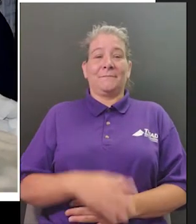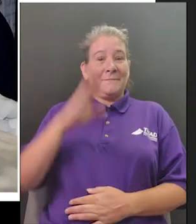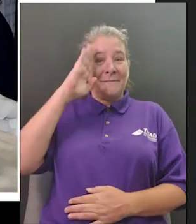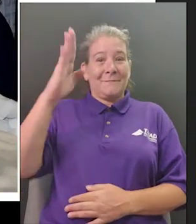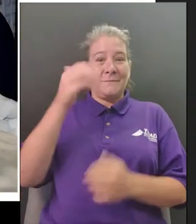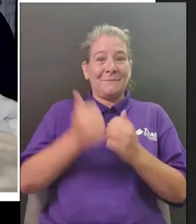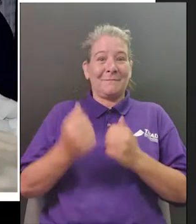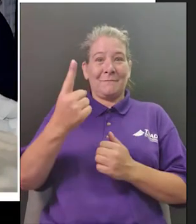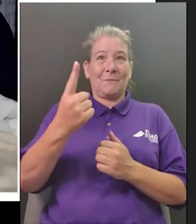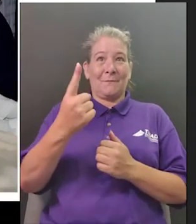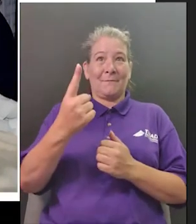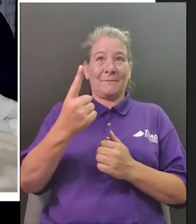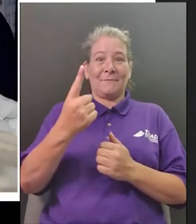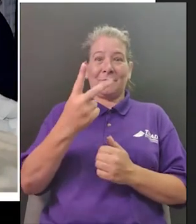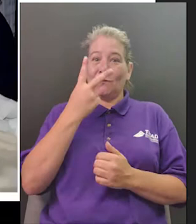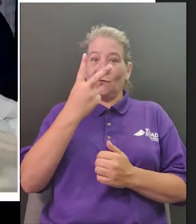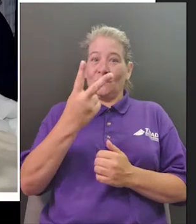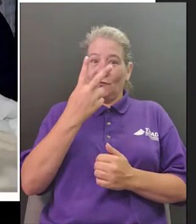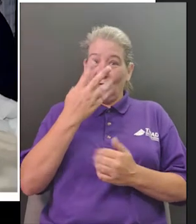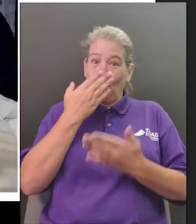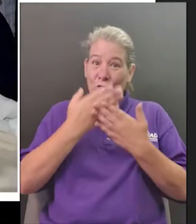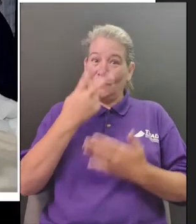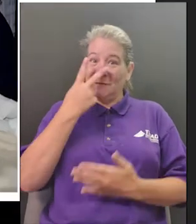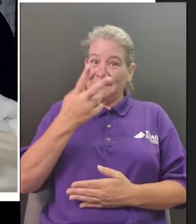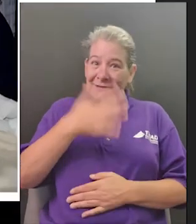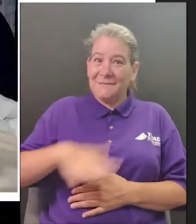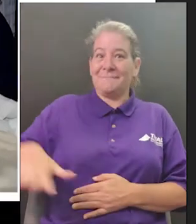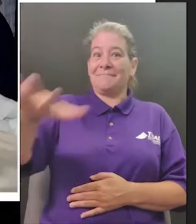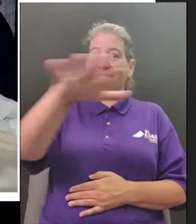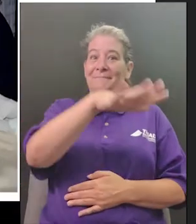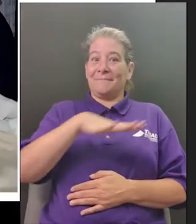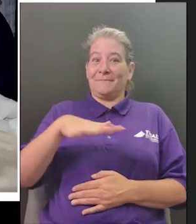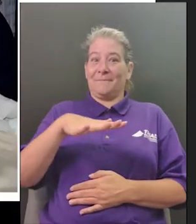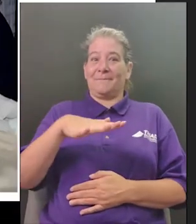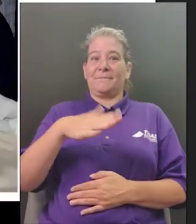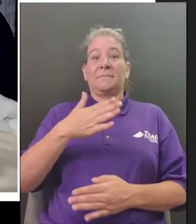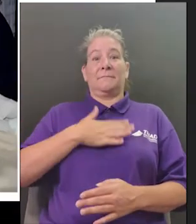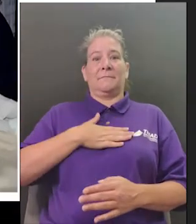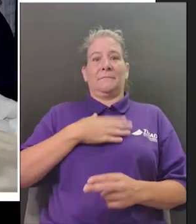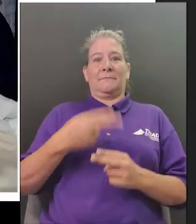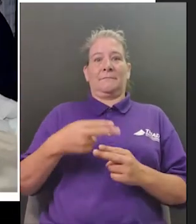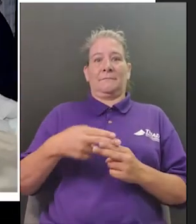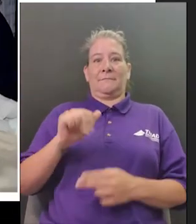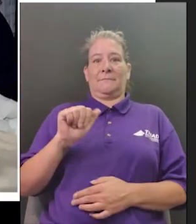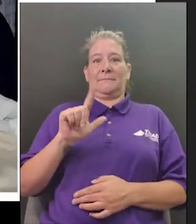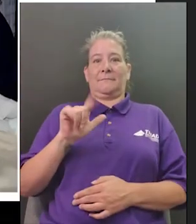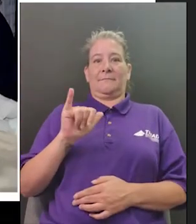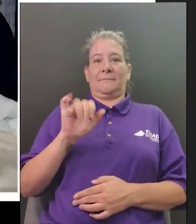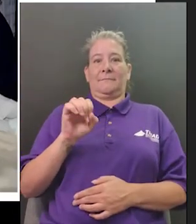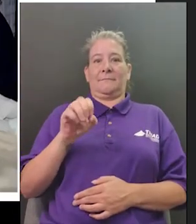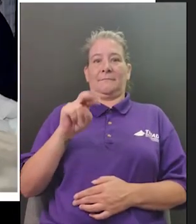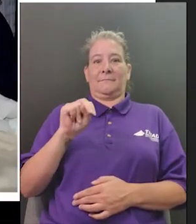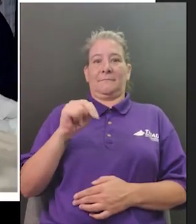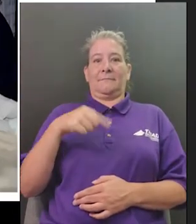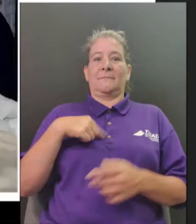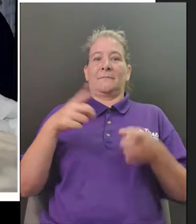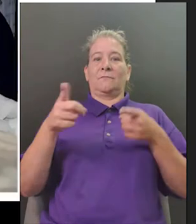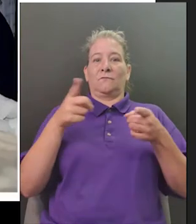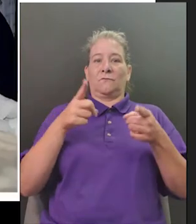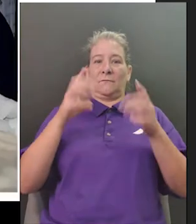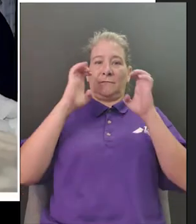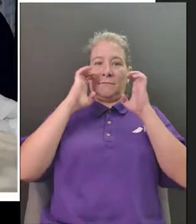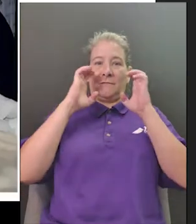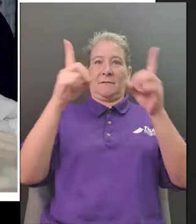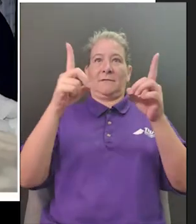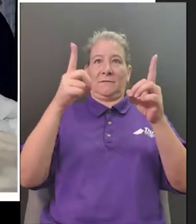good evening everyone it's so good to see you again my name is allison i'm director